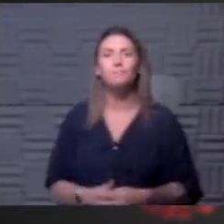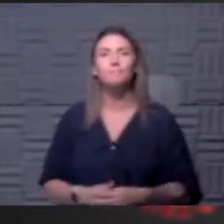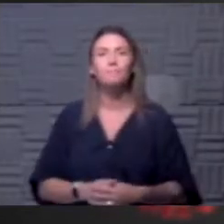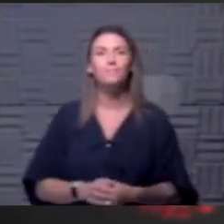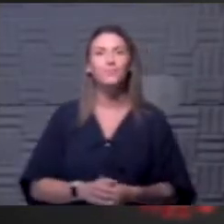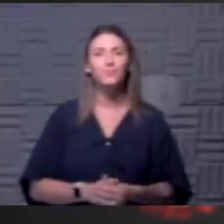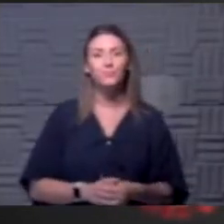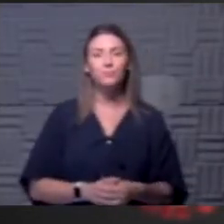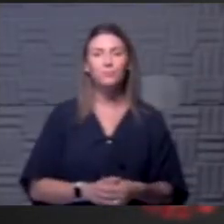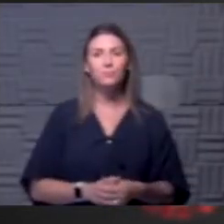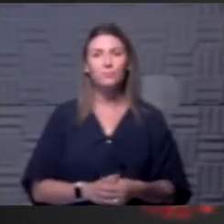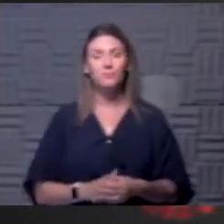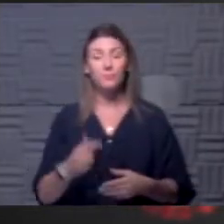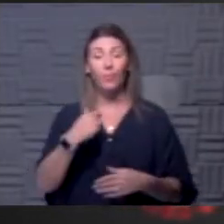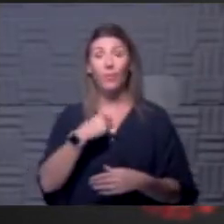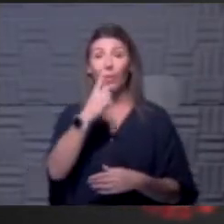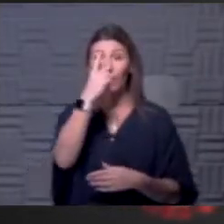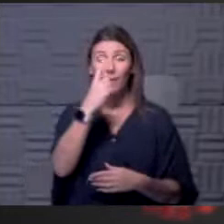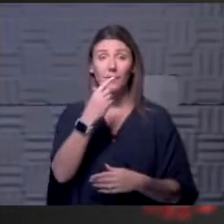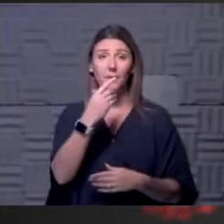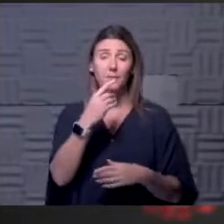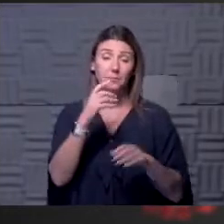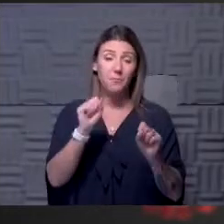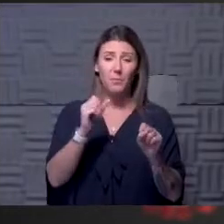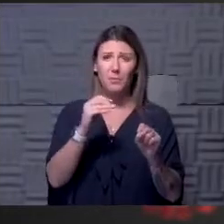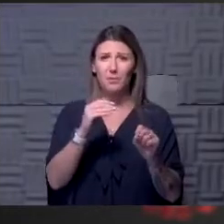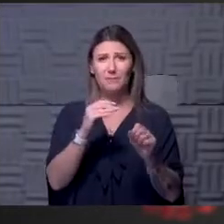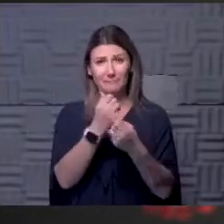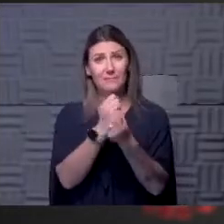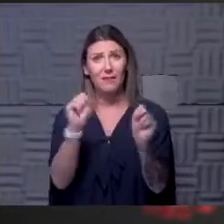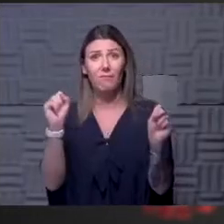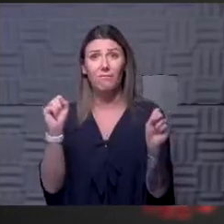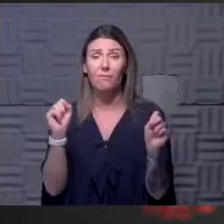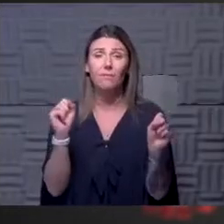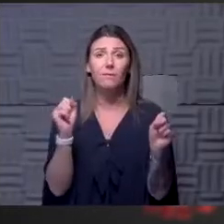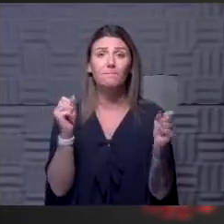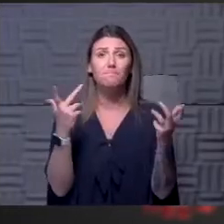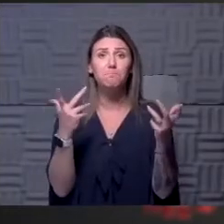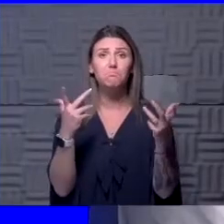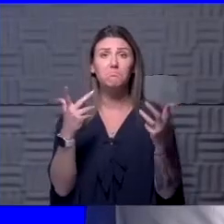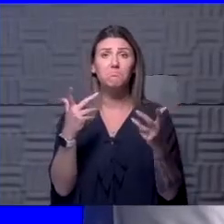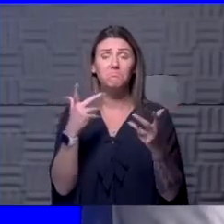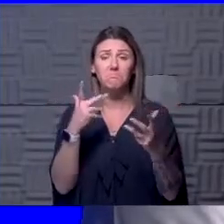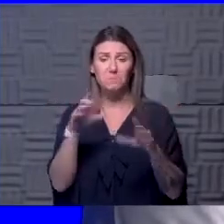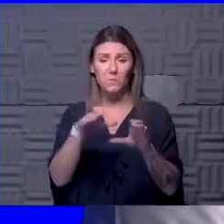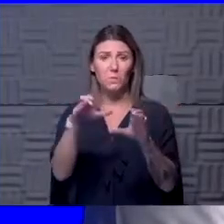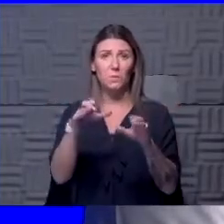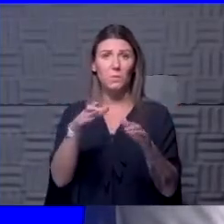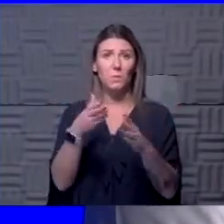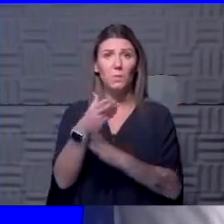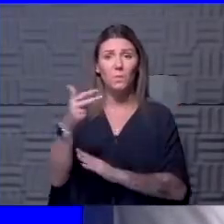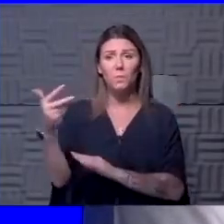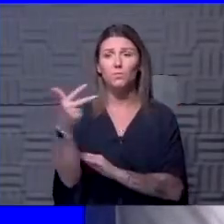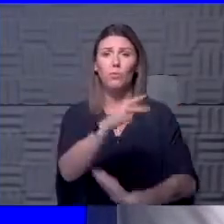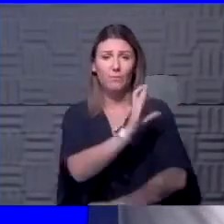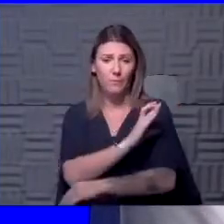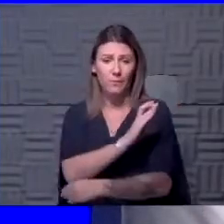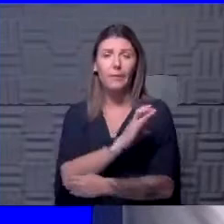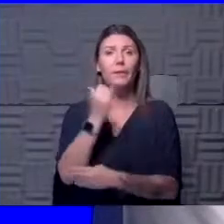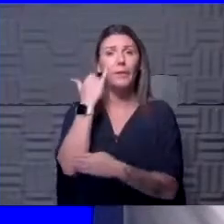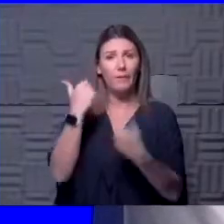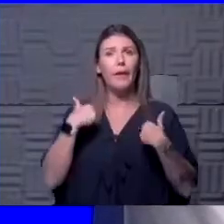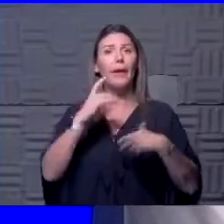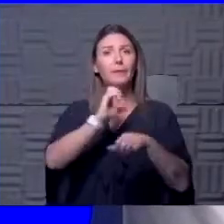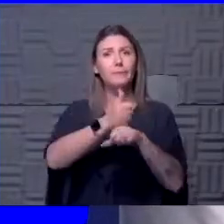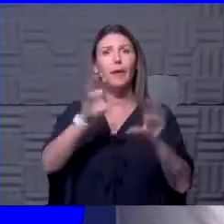thoughts? You know, I think that it's probably a very safe prospect to do it through a drive-through clinic. If there are drive